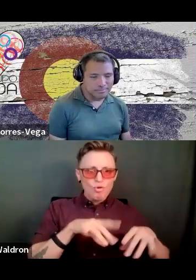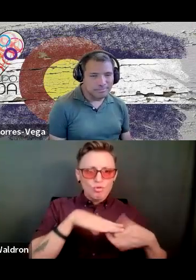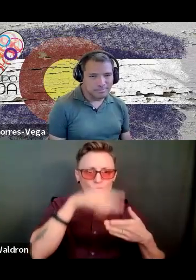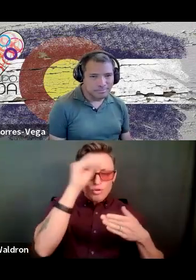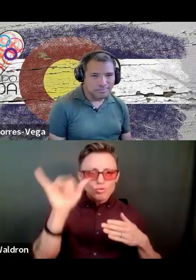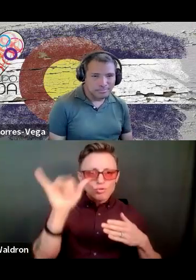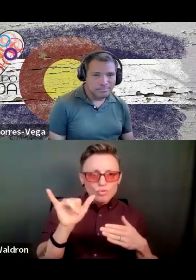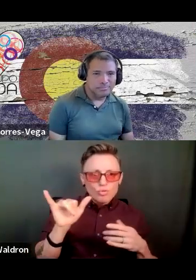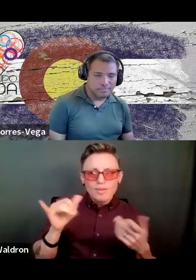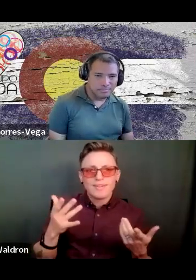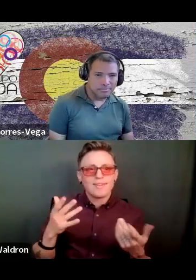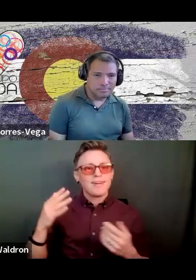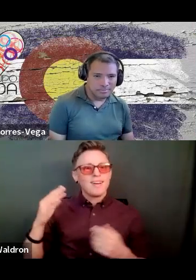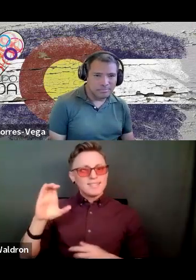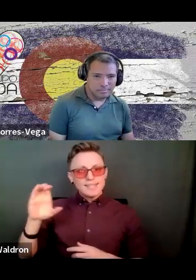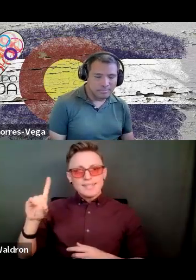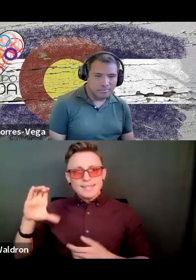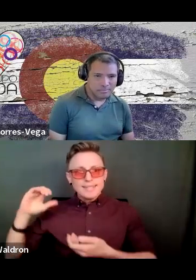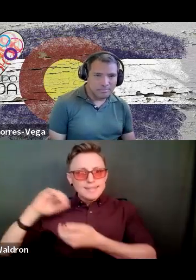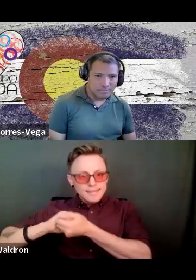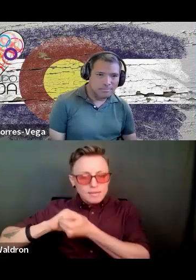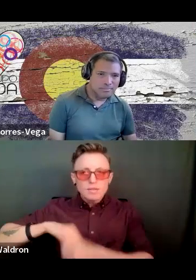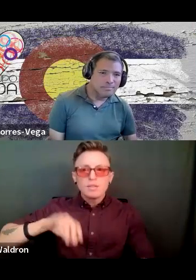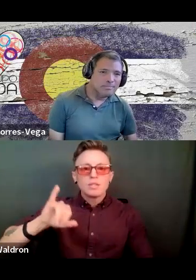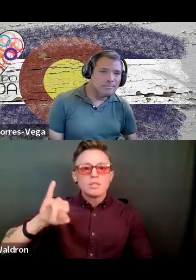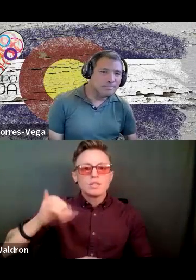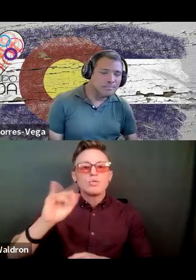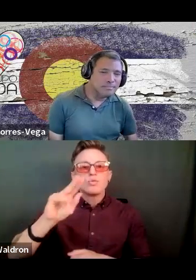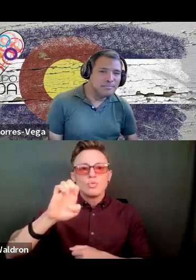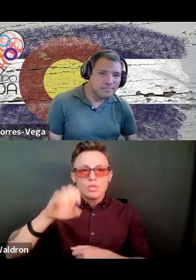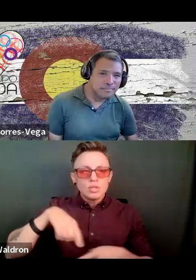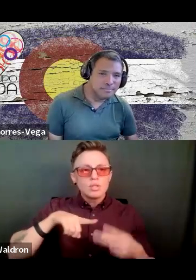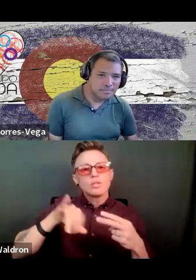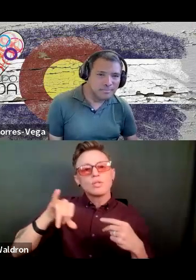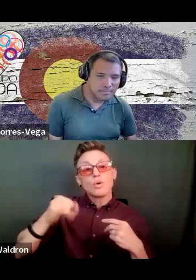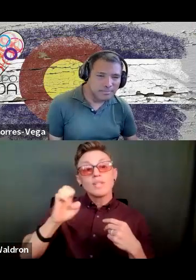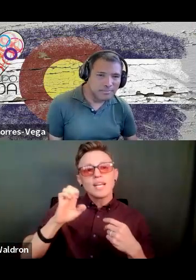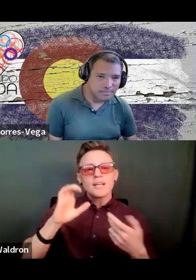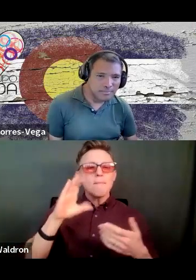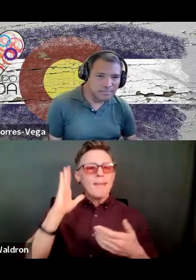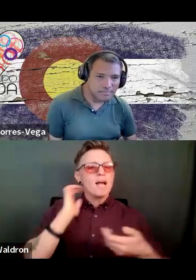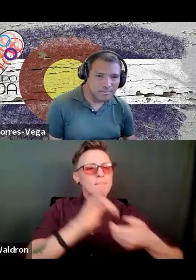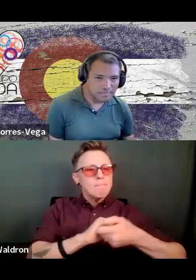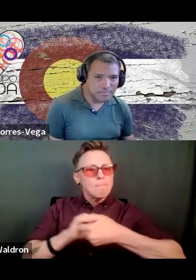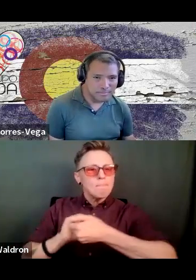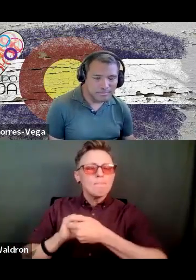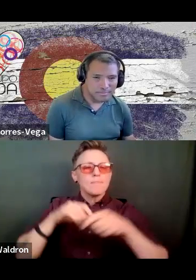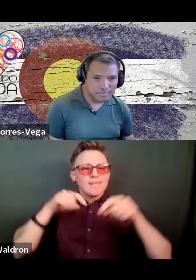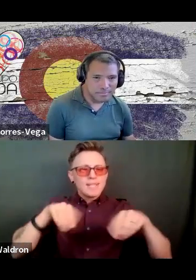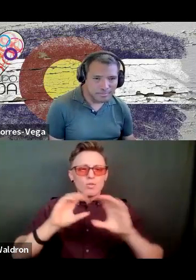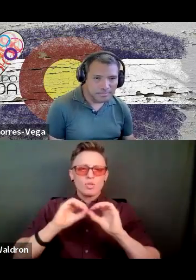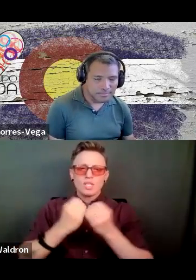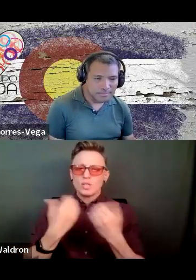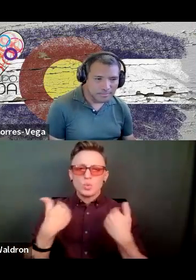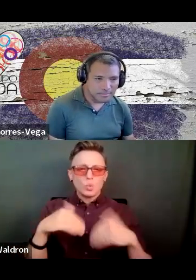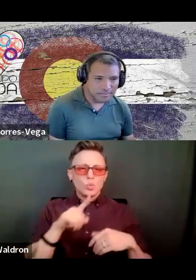with CCDC and working with Julie and working with Jose in the past, just really, really embracing what this organization does to help community.